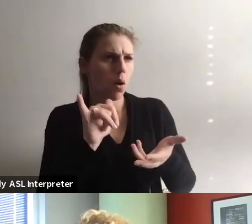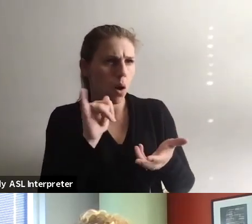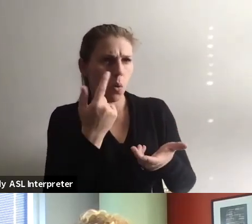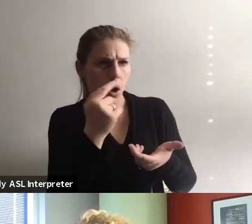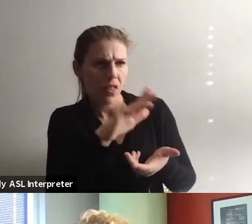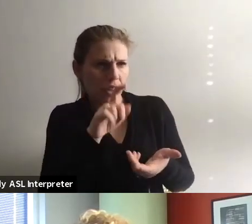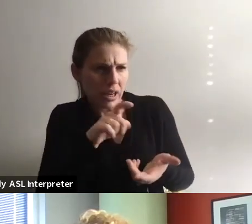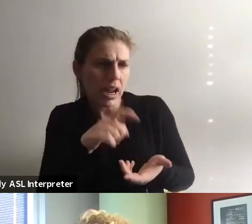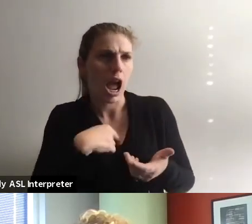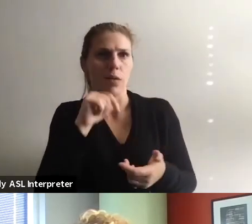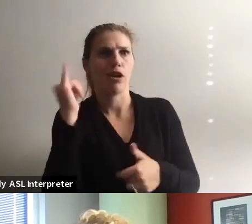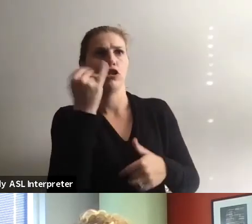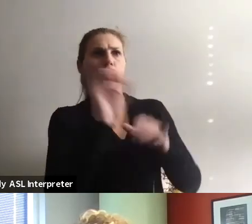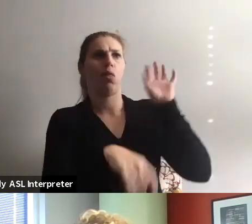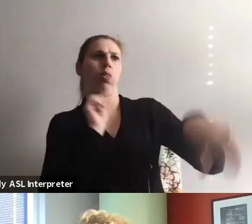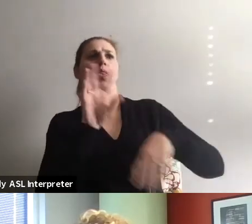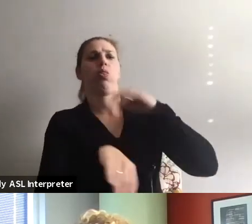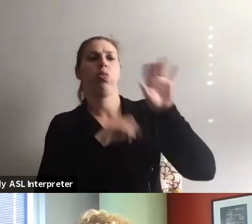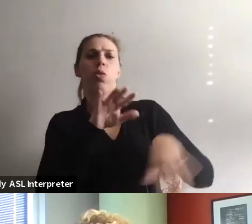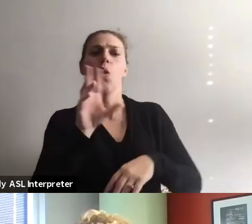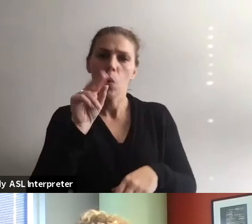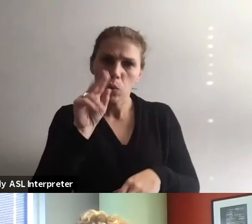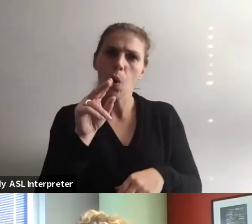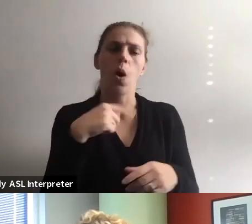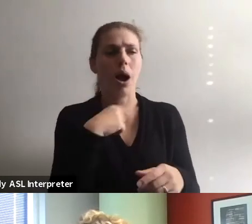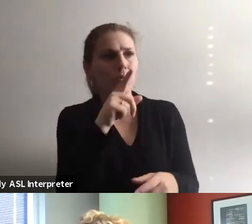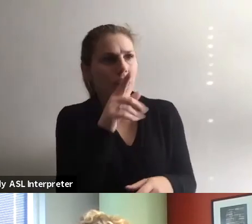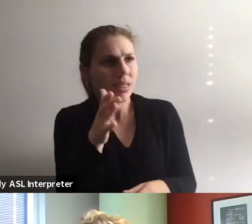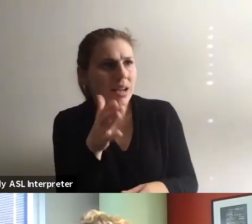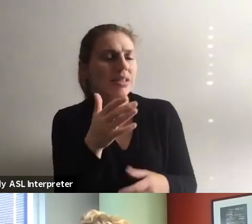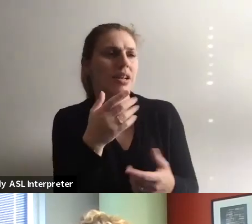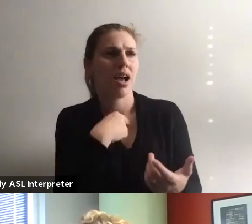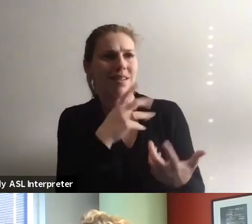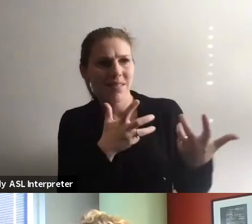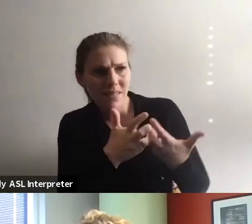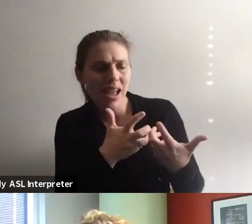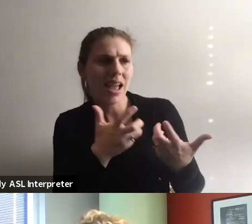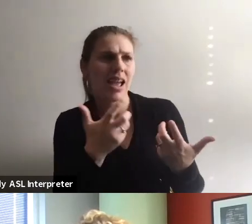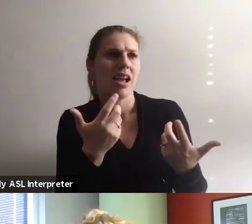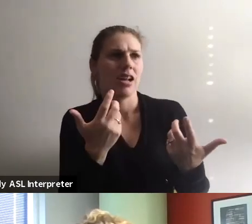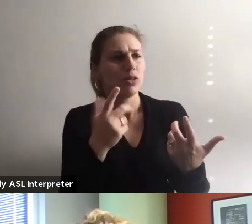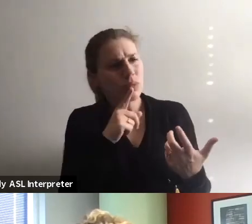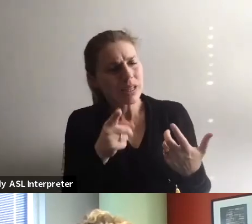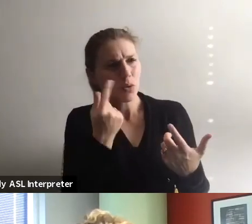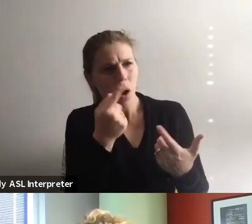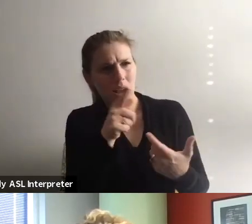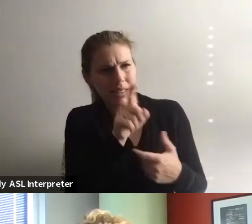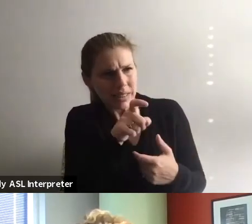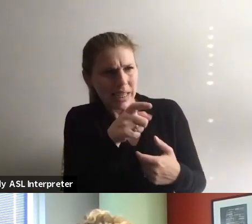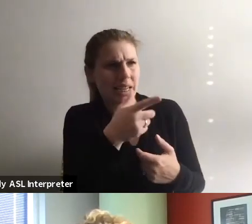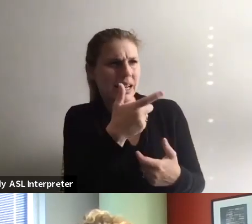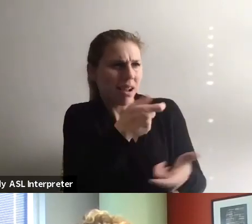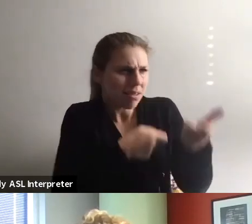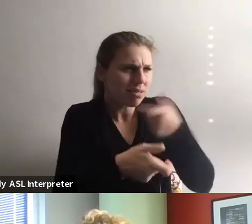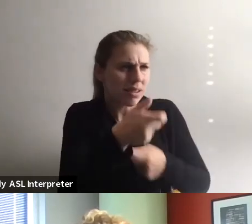that you got or something, you know, that you have the latest, uh, program or, uh, activity, but actually meeting with, uh,